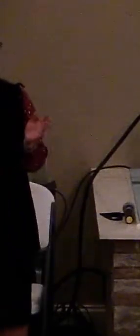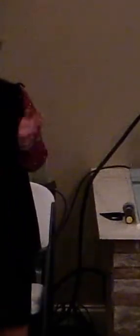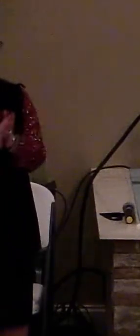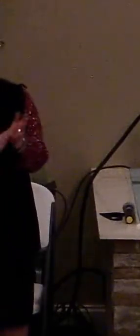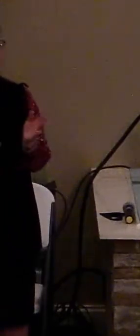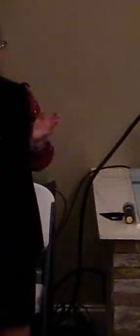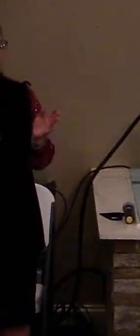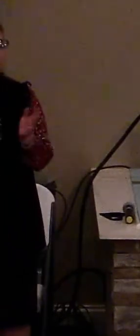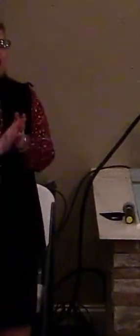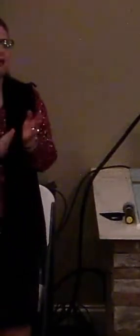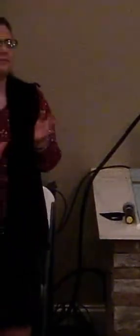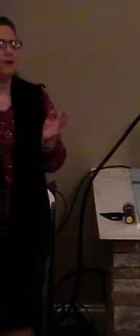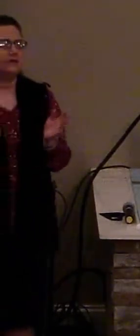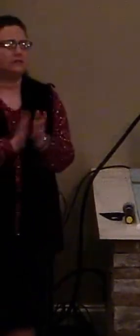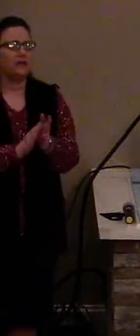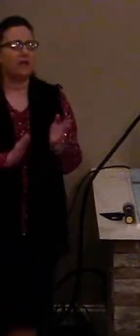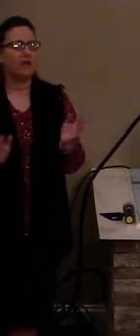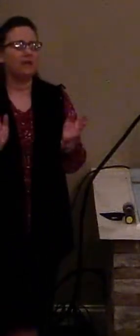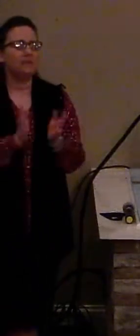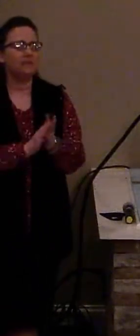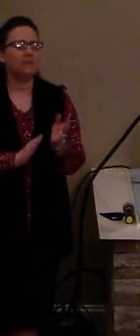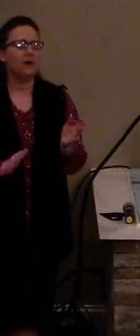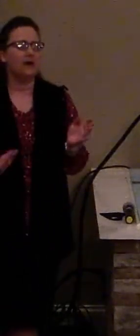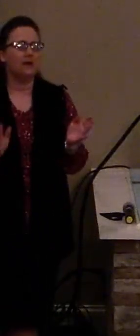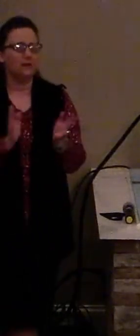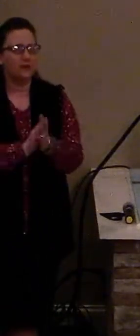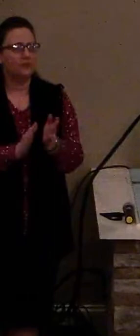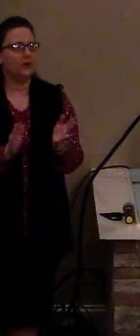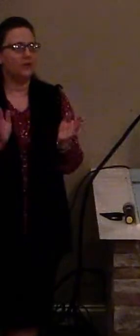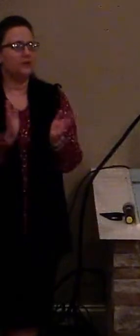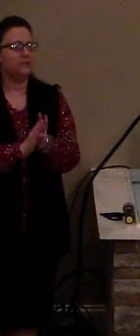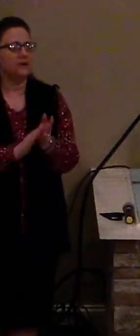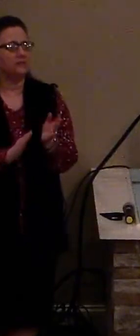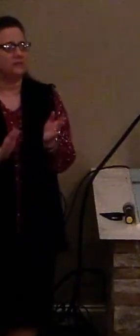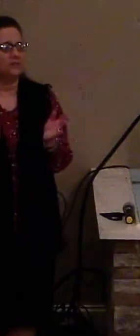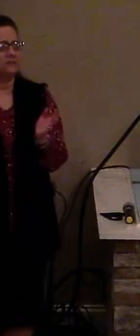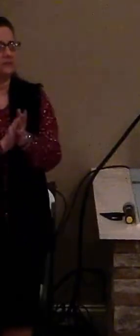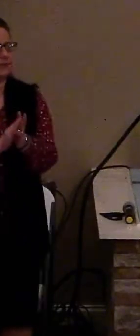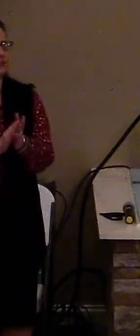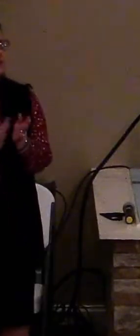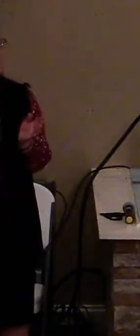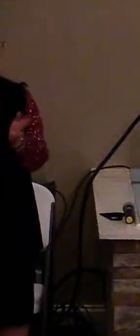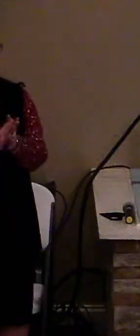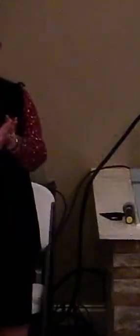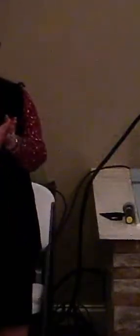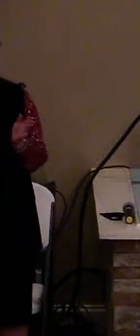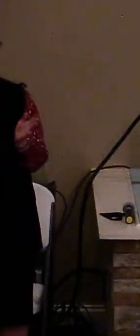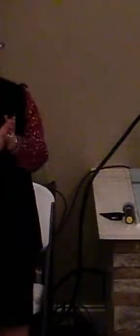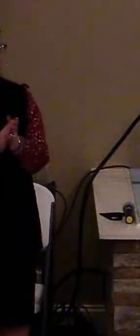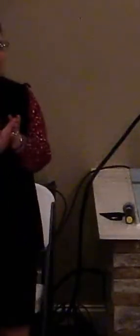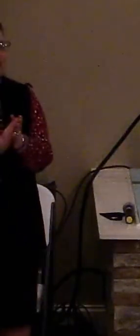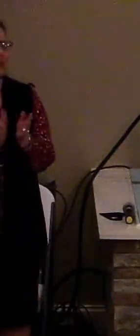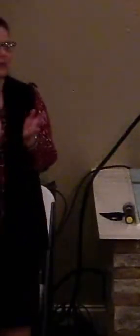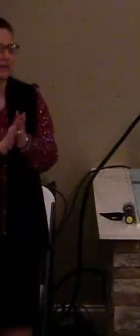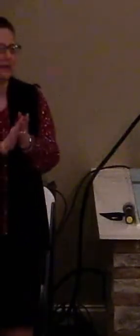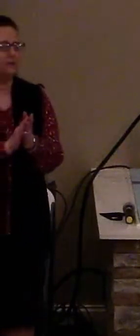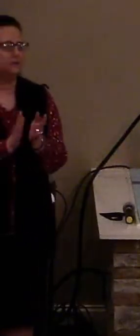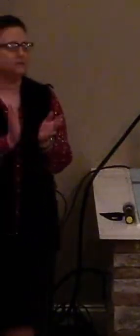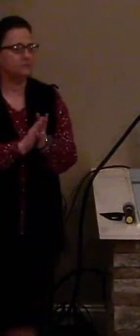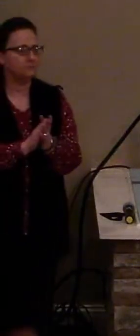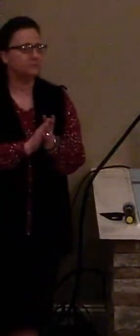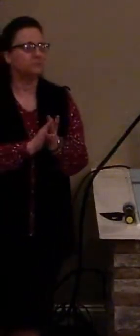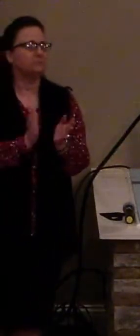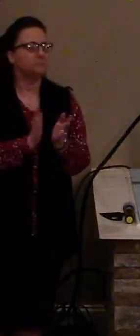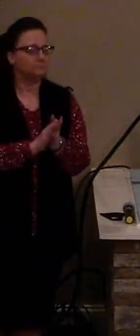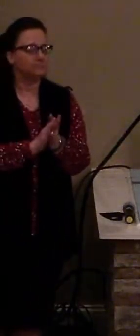journey now, I'm gonna make it to heaven somehow, oh, he never jumps me and he tries to turn me around.